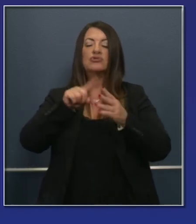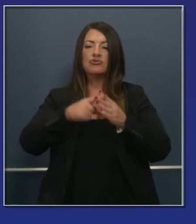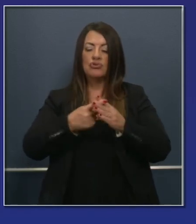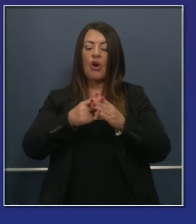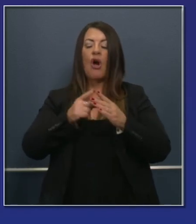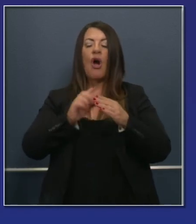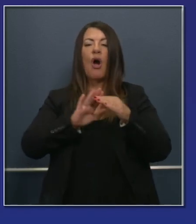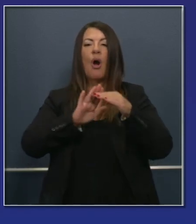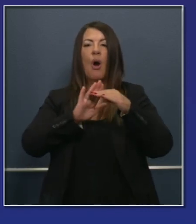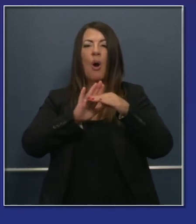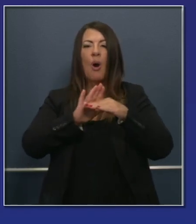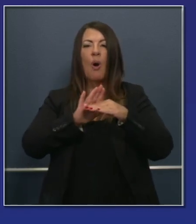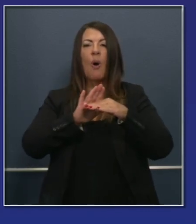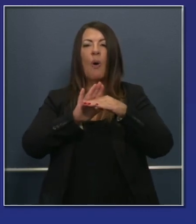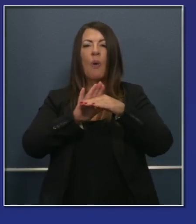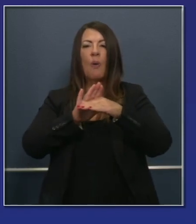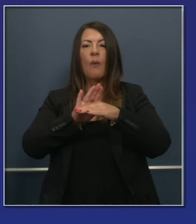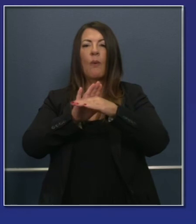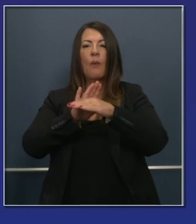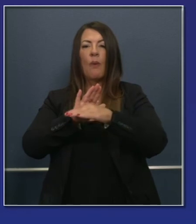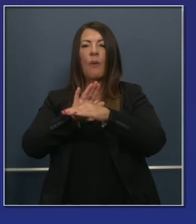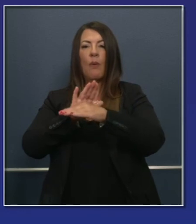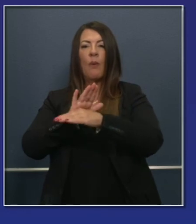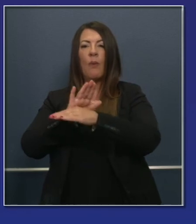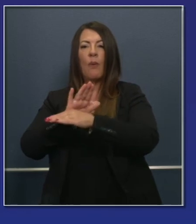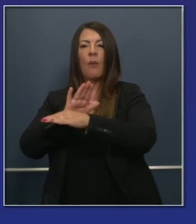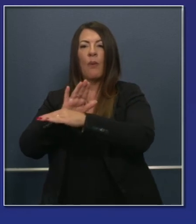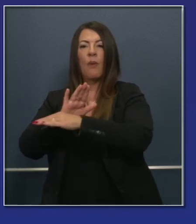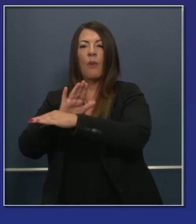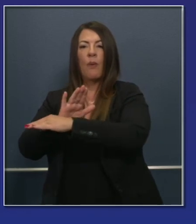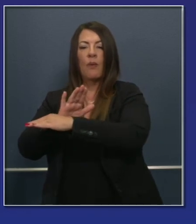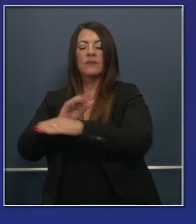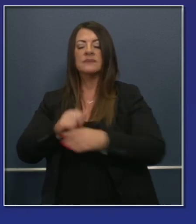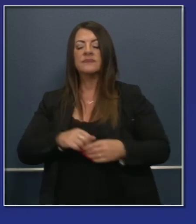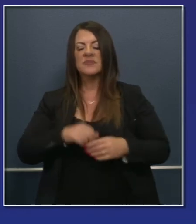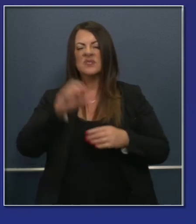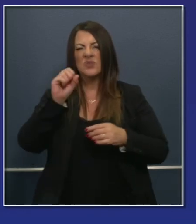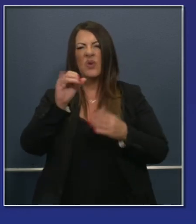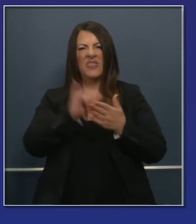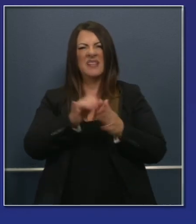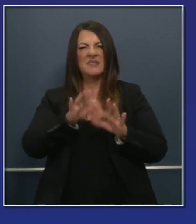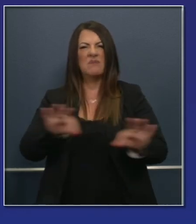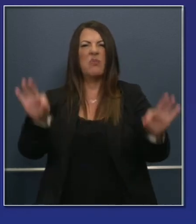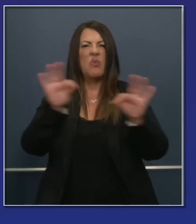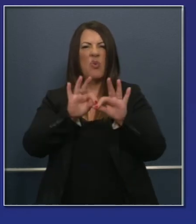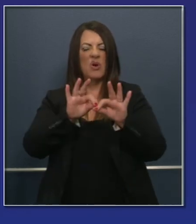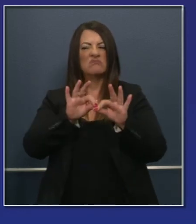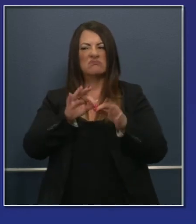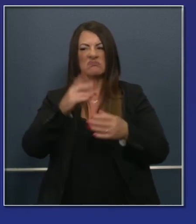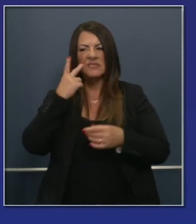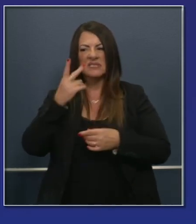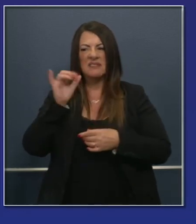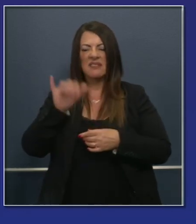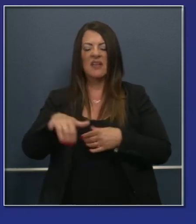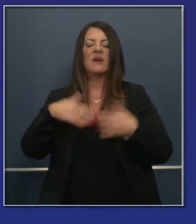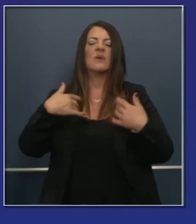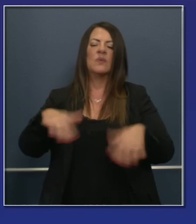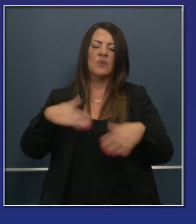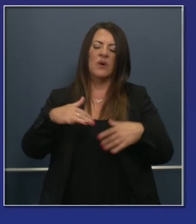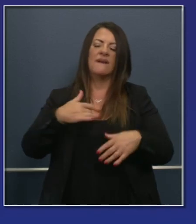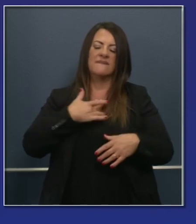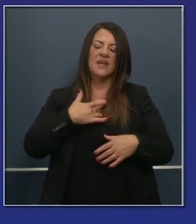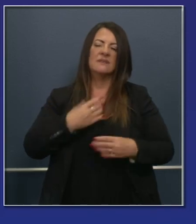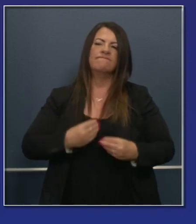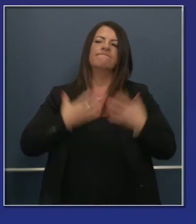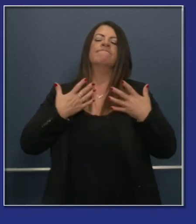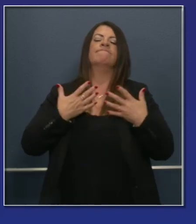-day number, 19.9% decrease, 20% decrease over a 14-day period. That's an encouraging